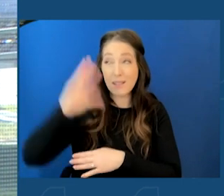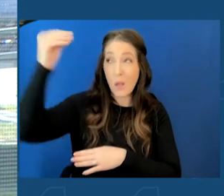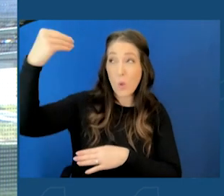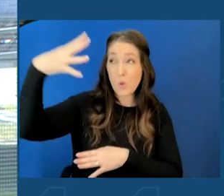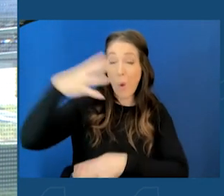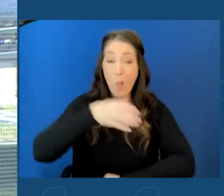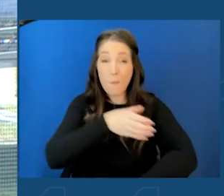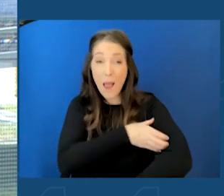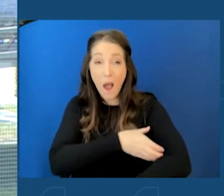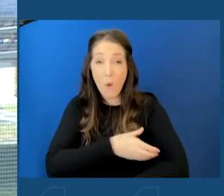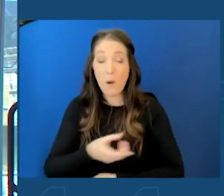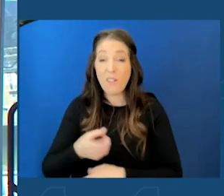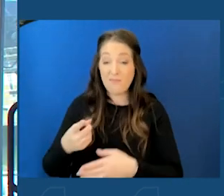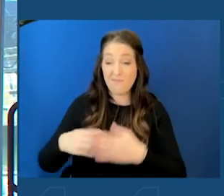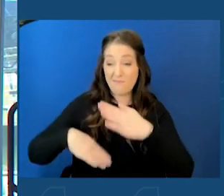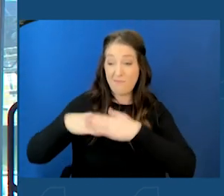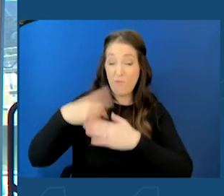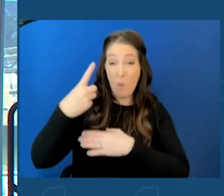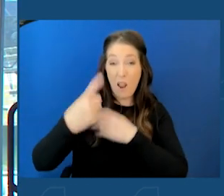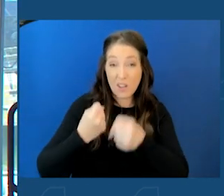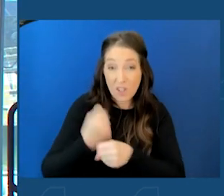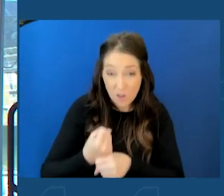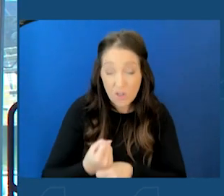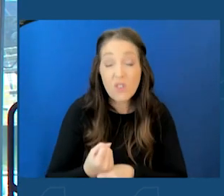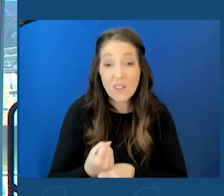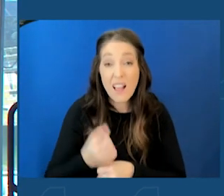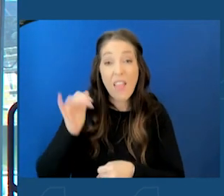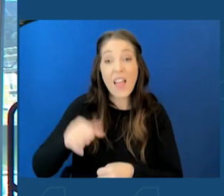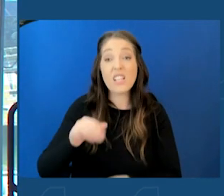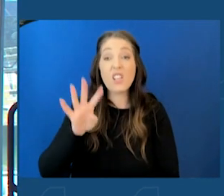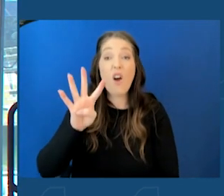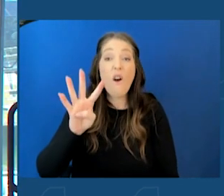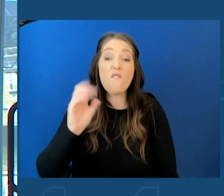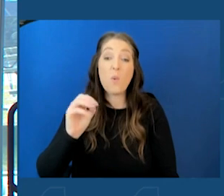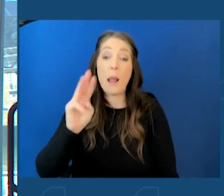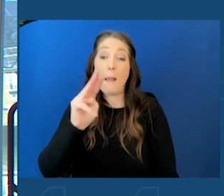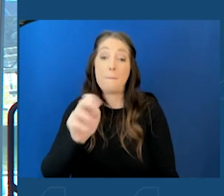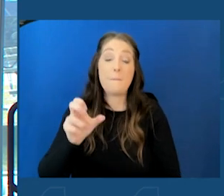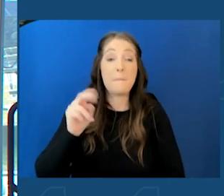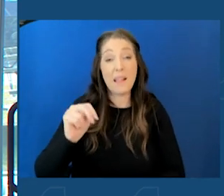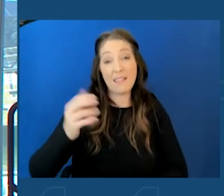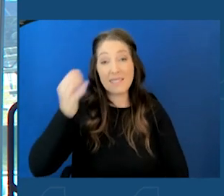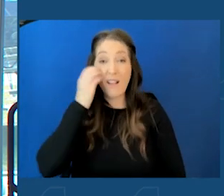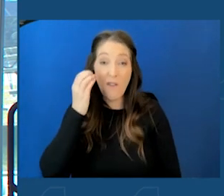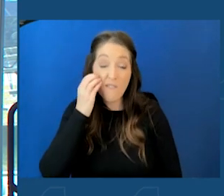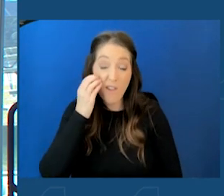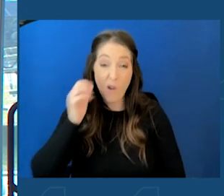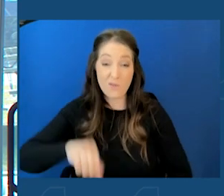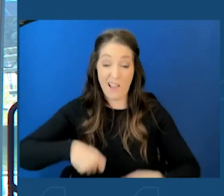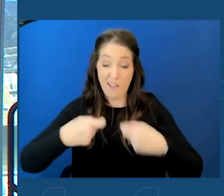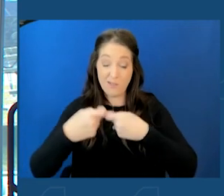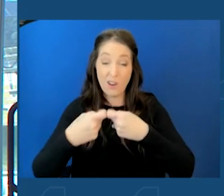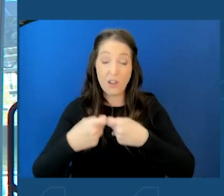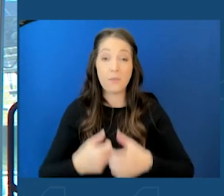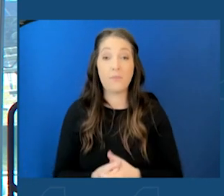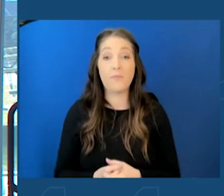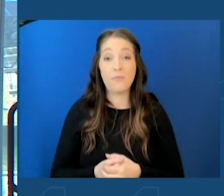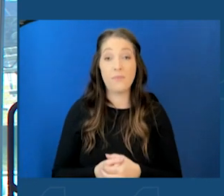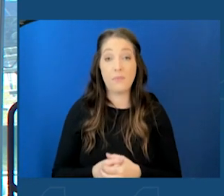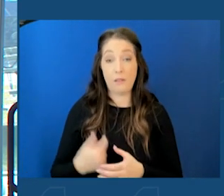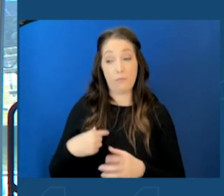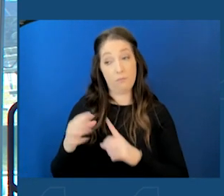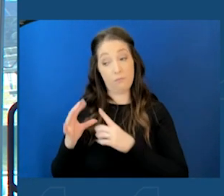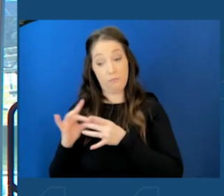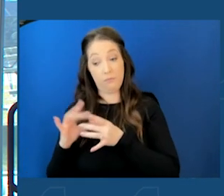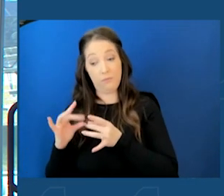That's enough to charge 40 million cell phones, 40 million cell phones. Now, I have another as an aside. Why